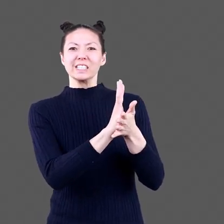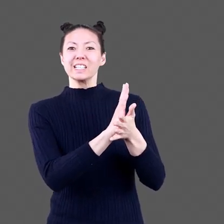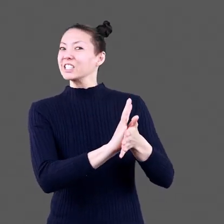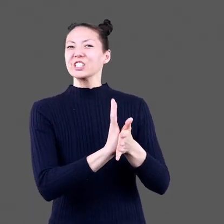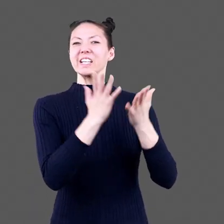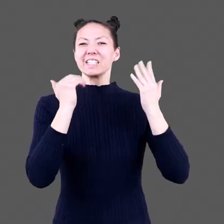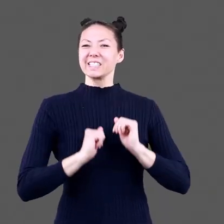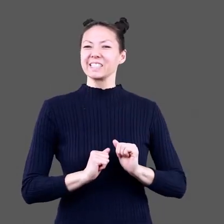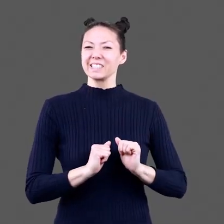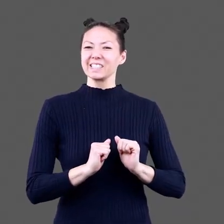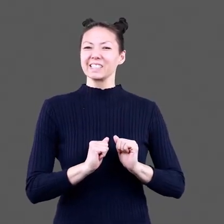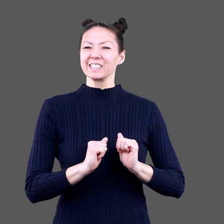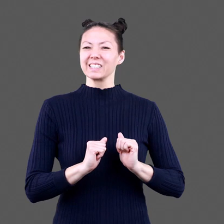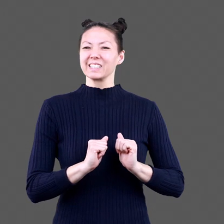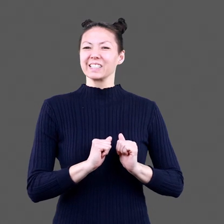Cheese